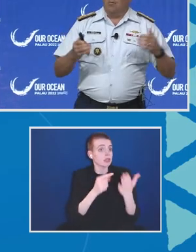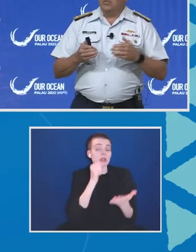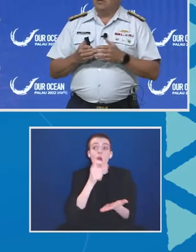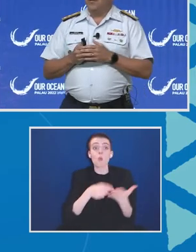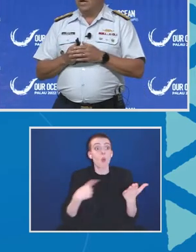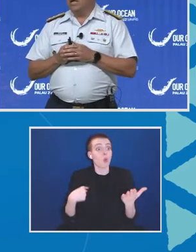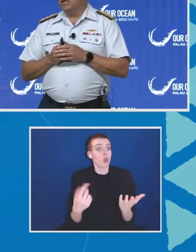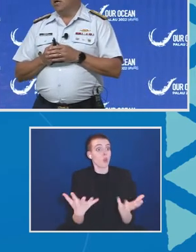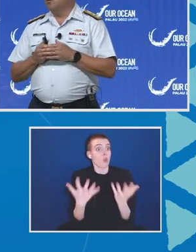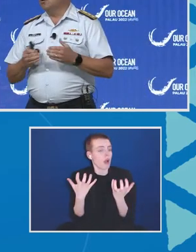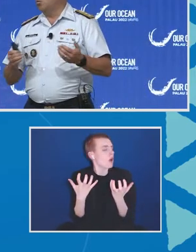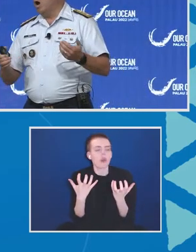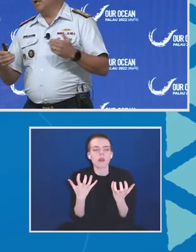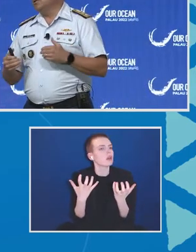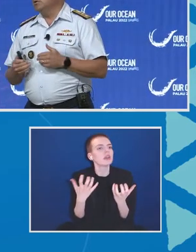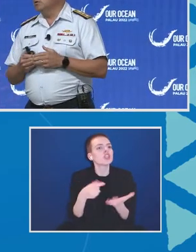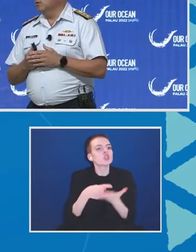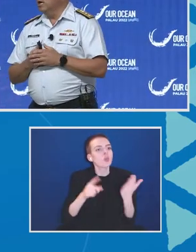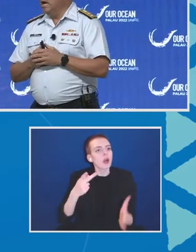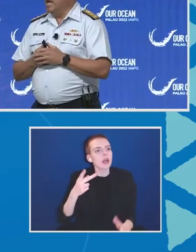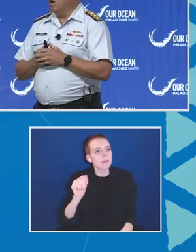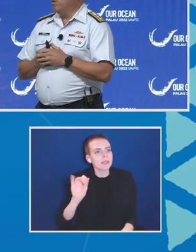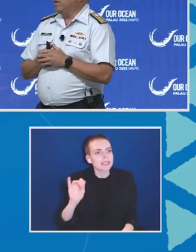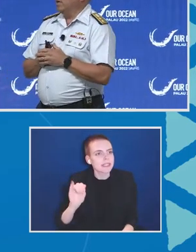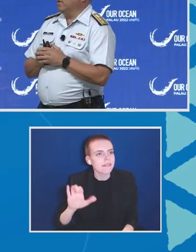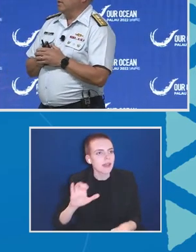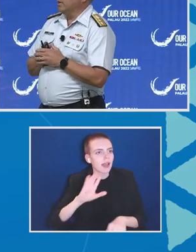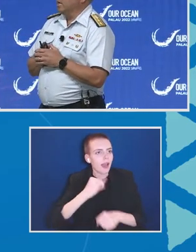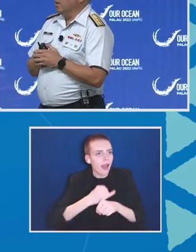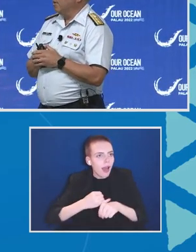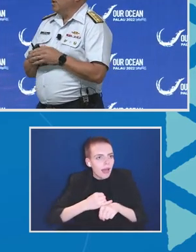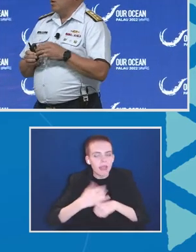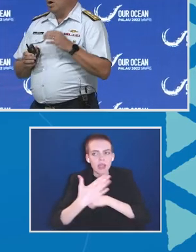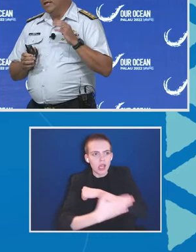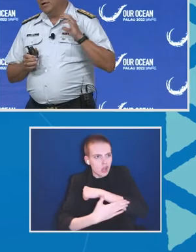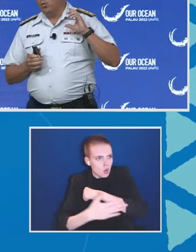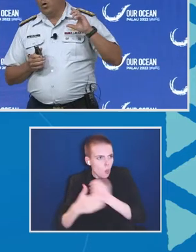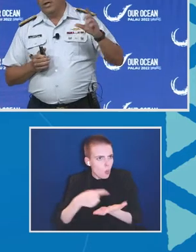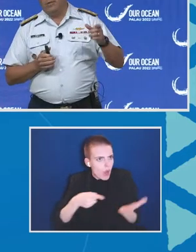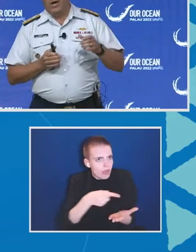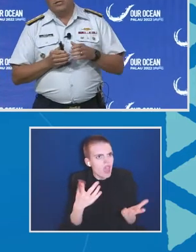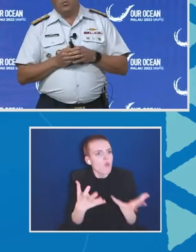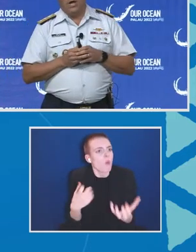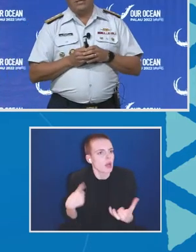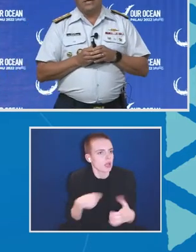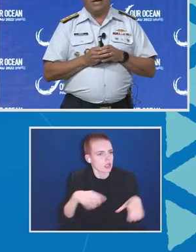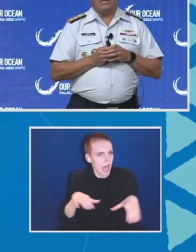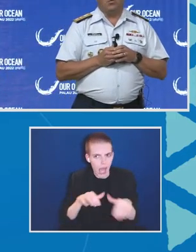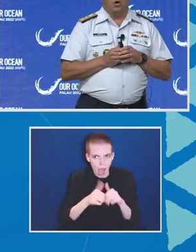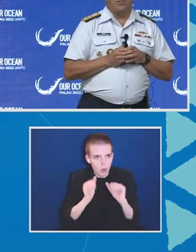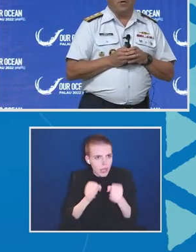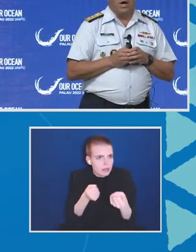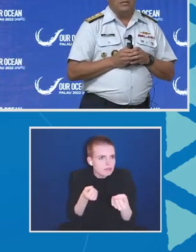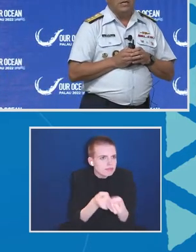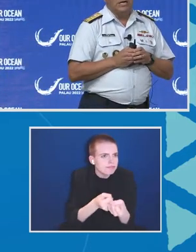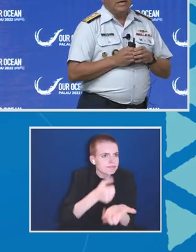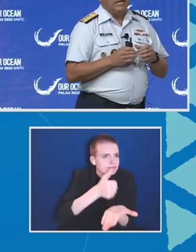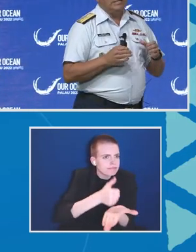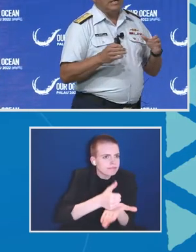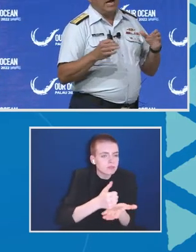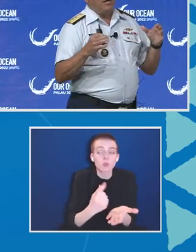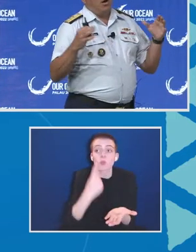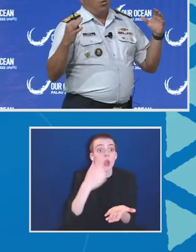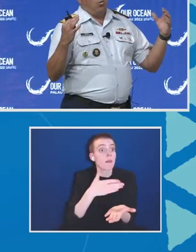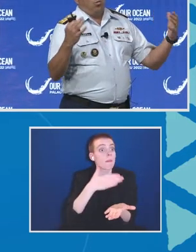our Pacific Island countries want us to do and how we can help. I think one of the best ways that has worked for us